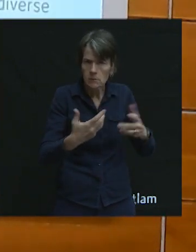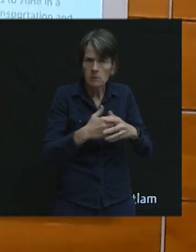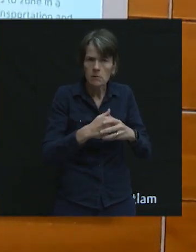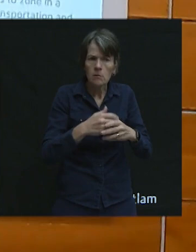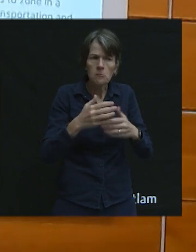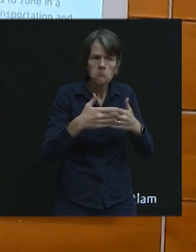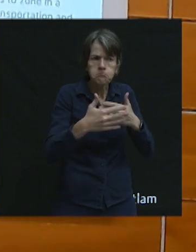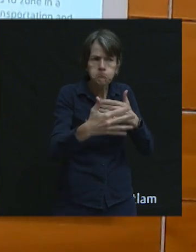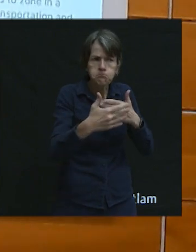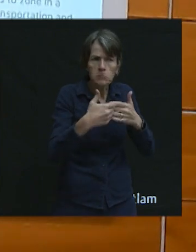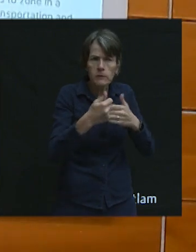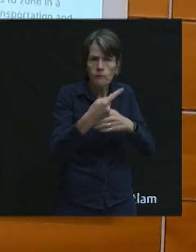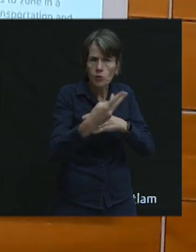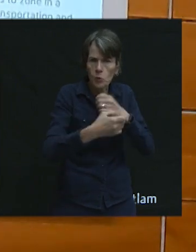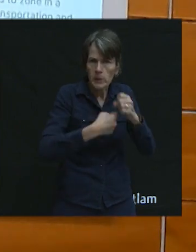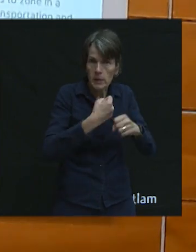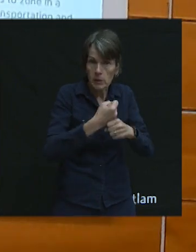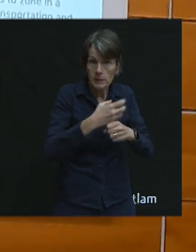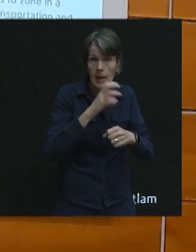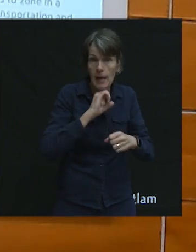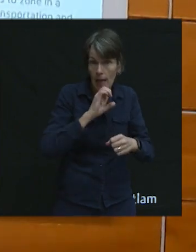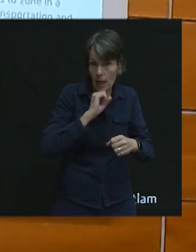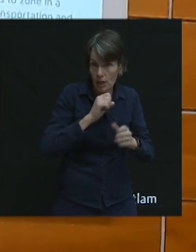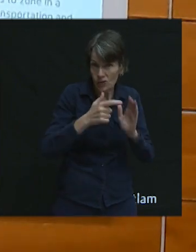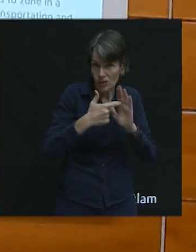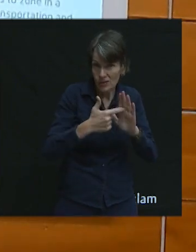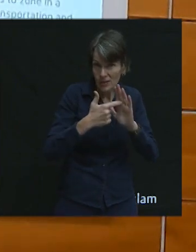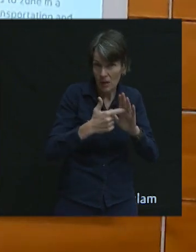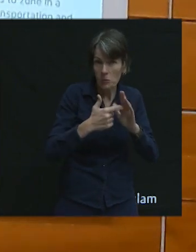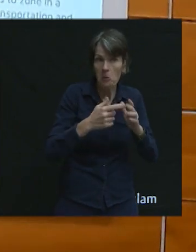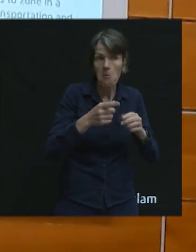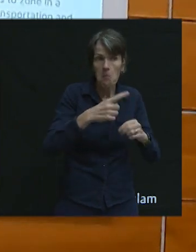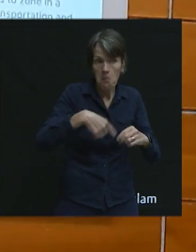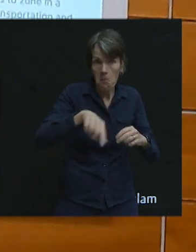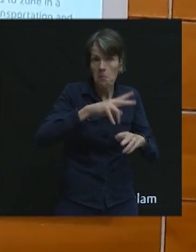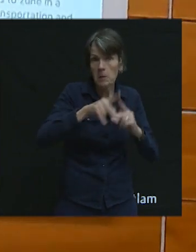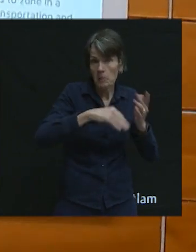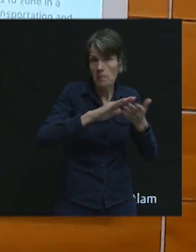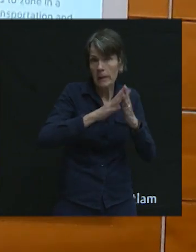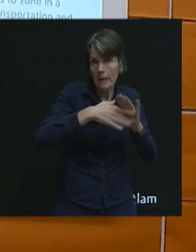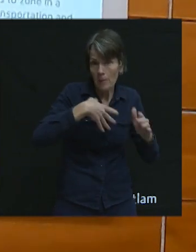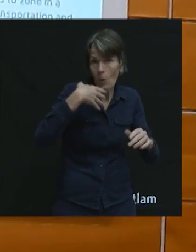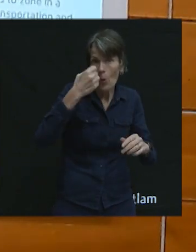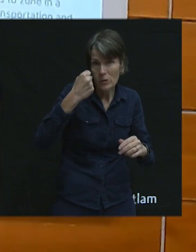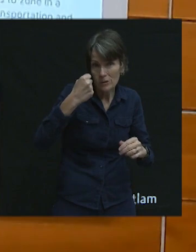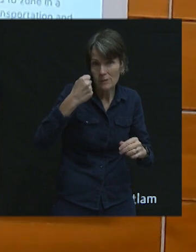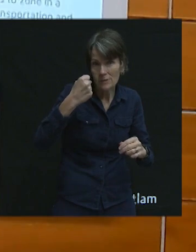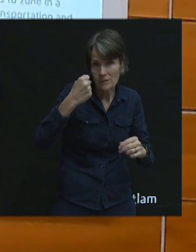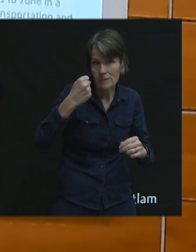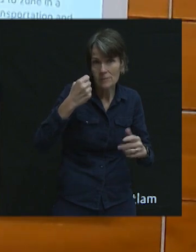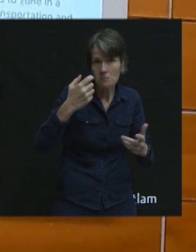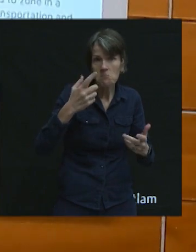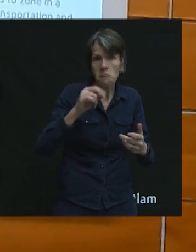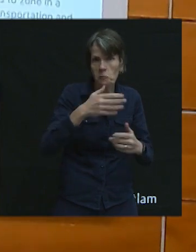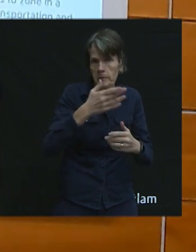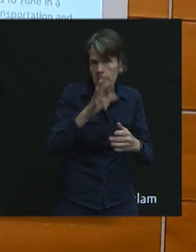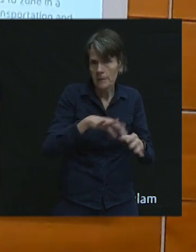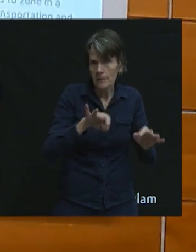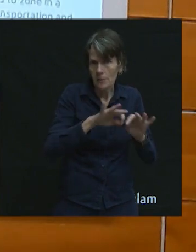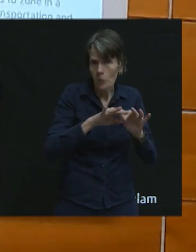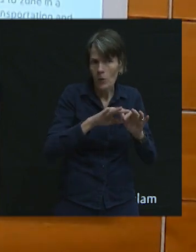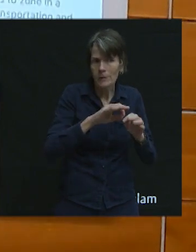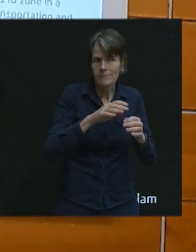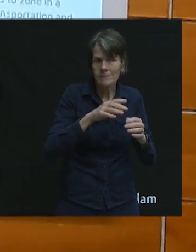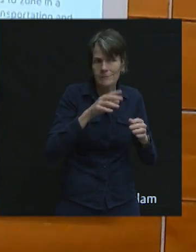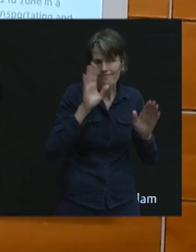few years. One of that is age, like it's an aging population, and I think that's not one thing that needs to be considered when planning